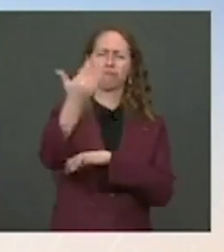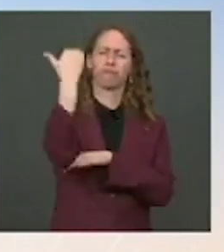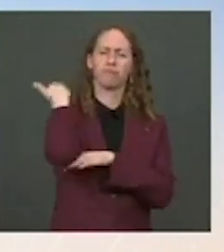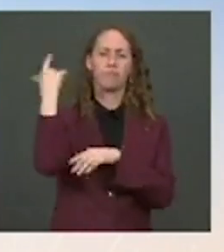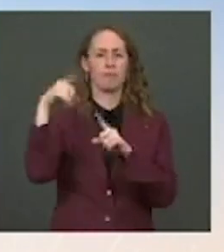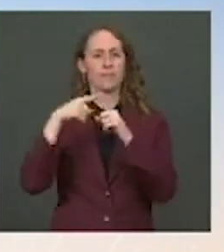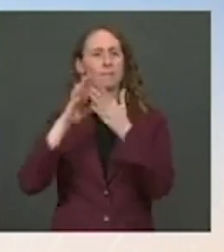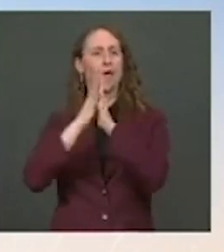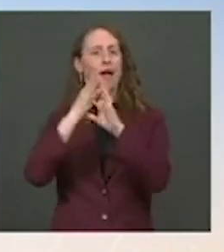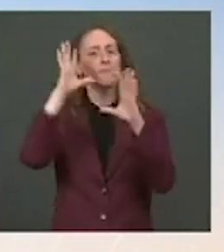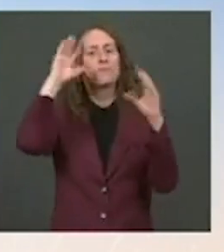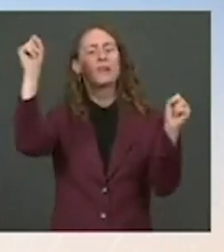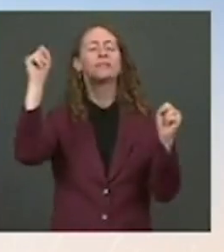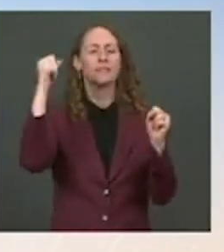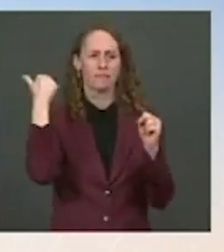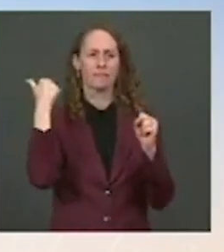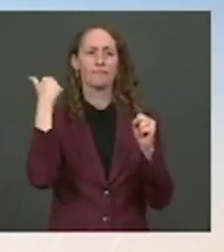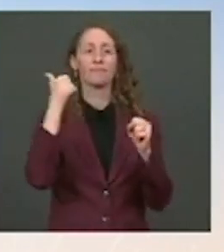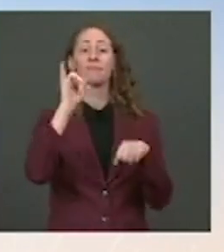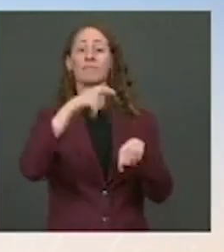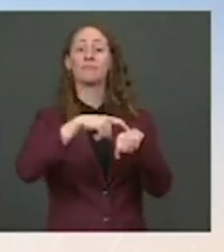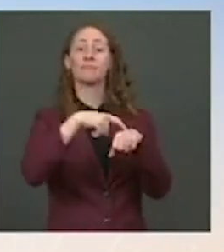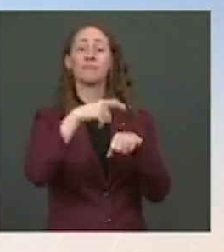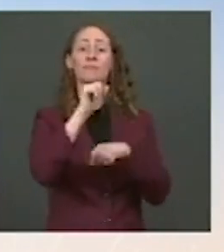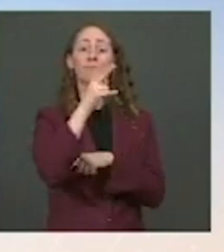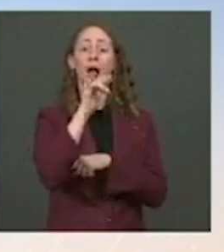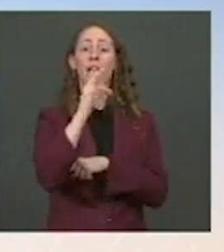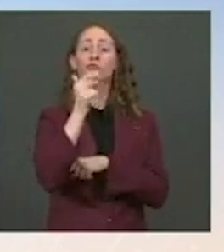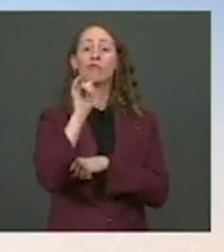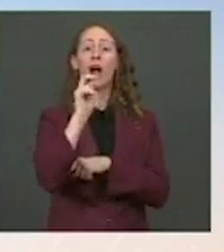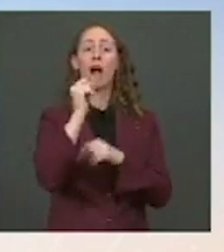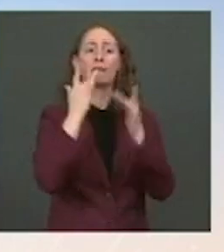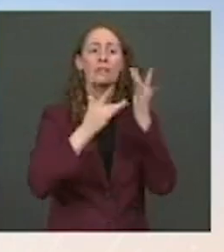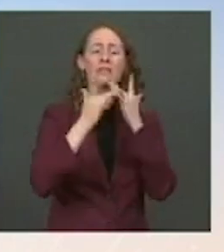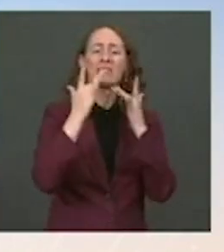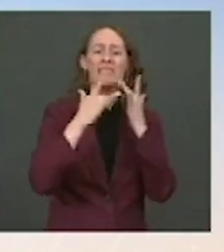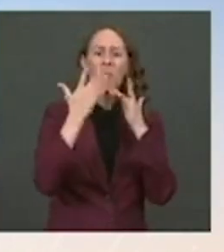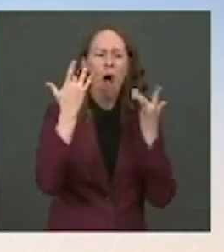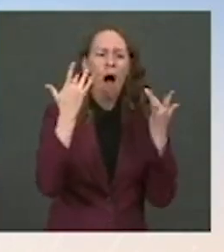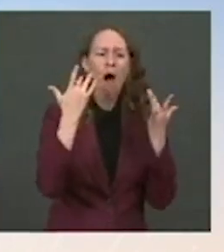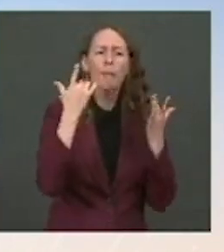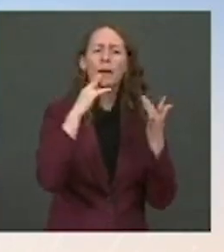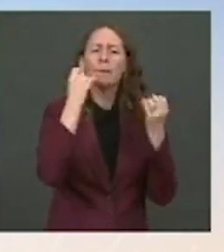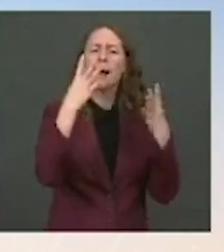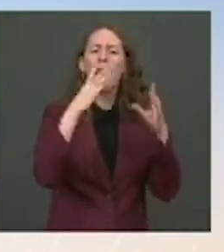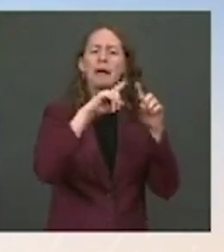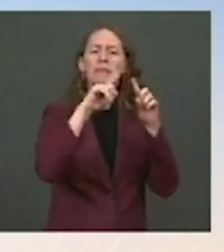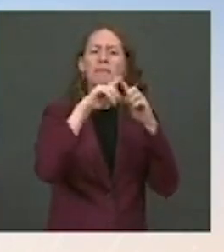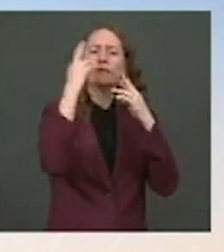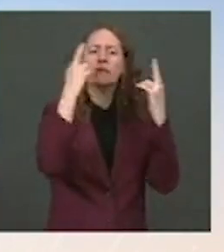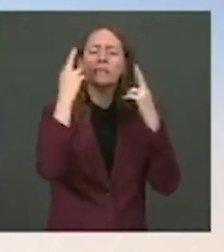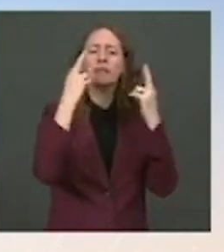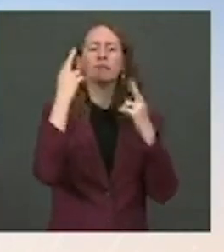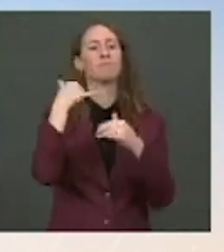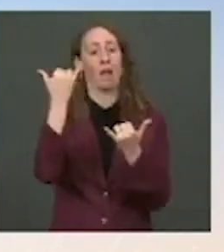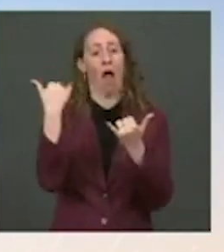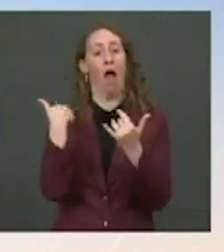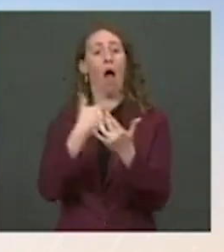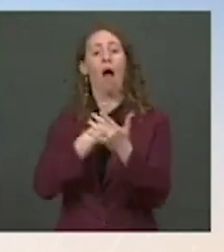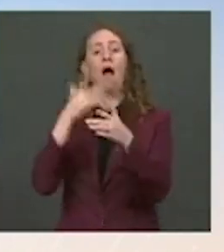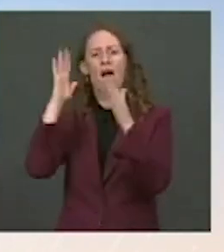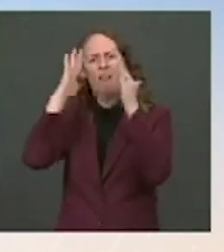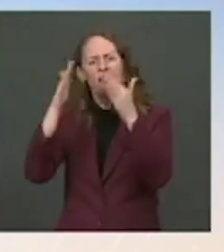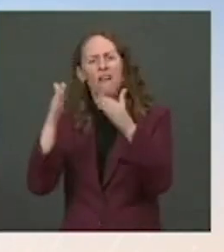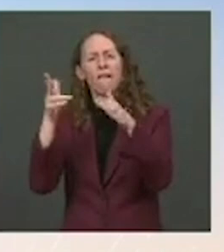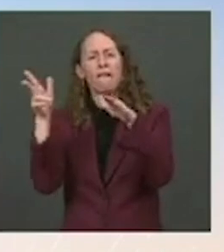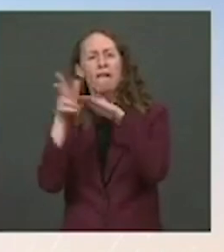supply chain issues is that they are multifaceted. Right now, we've been focusing on the ports and issues at the ports. And what leaders